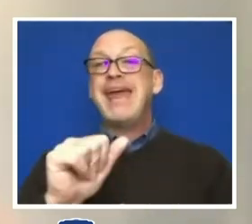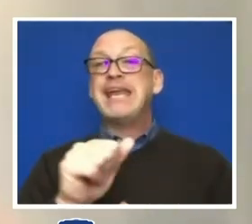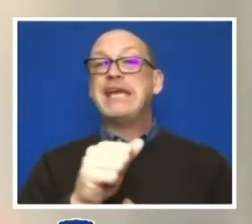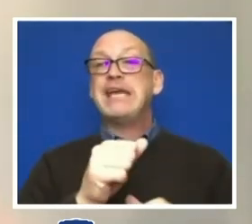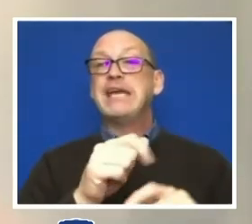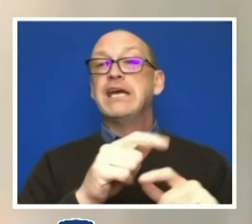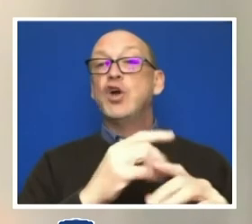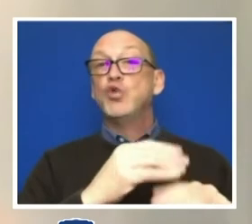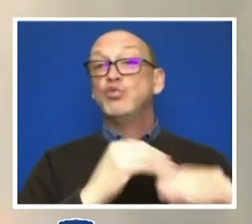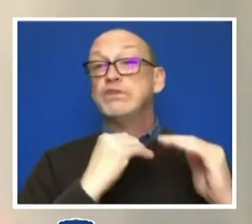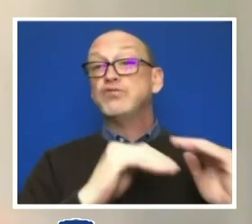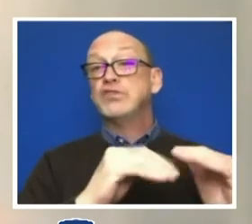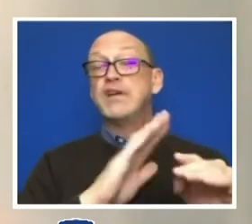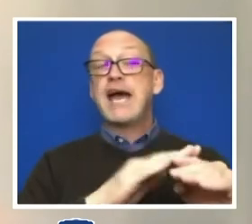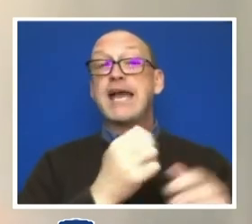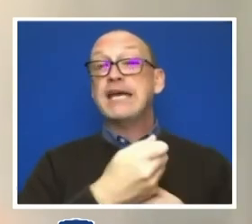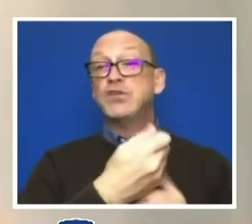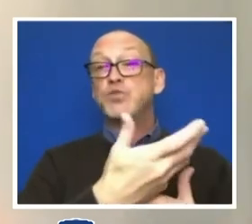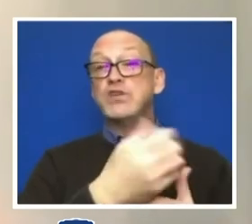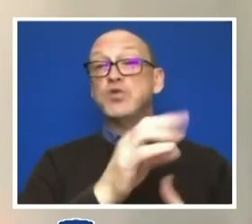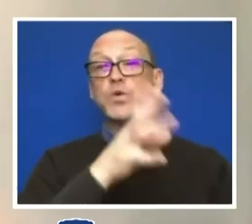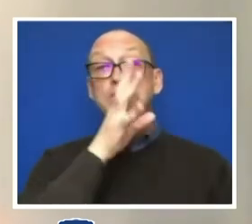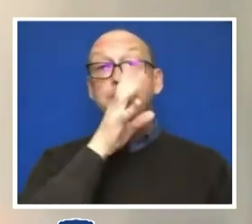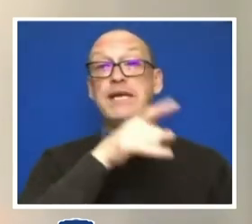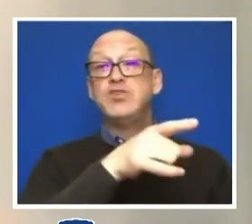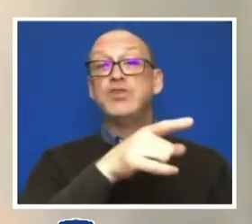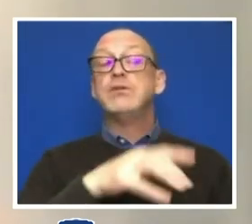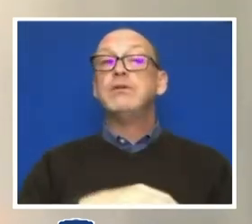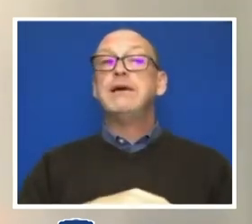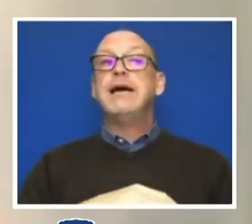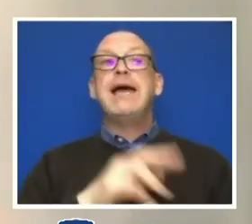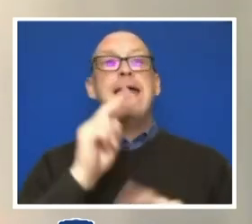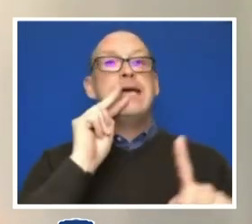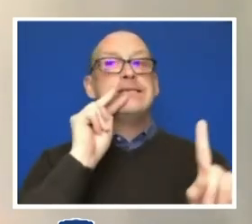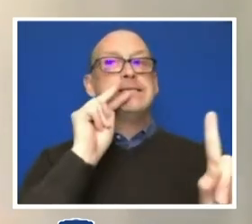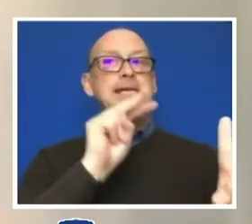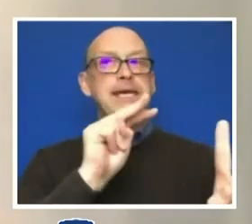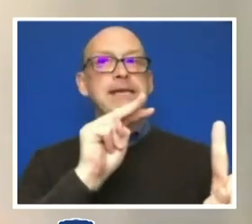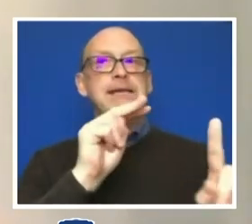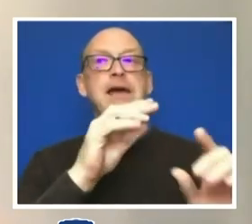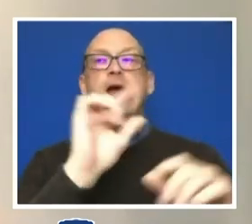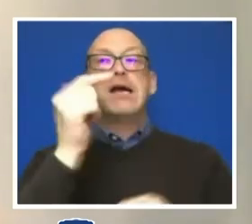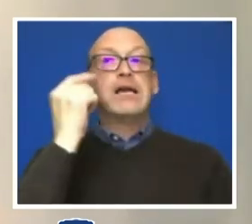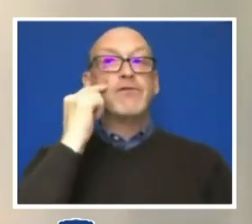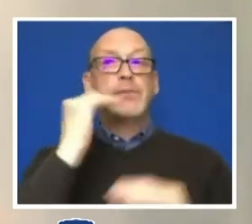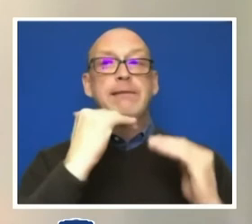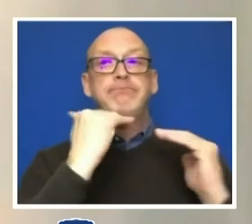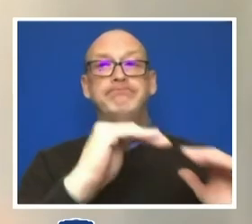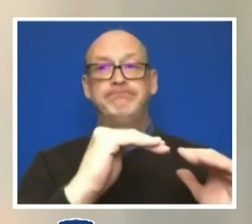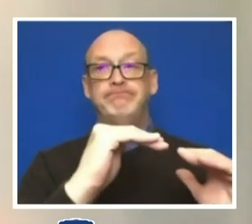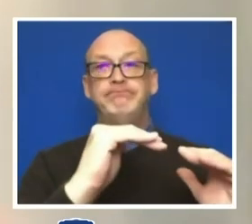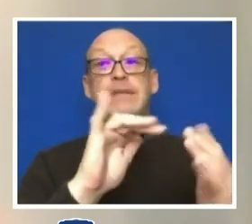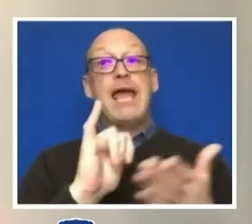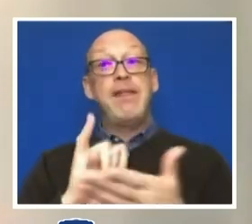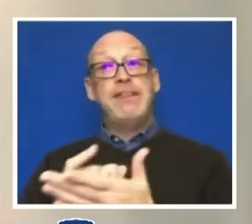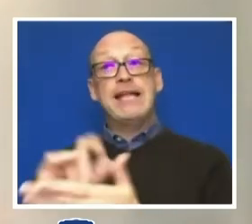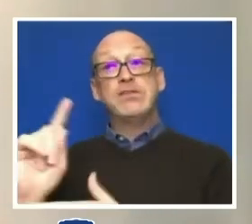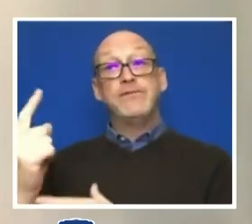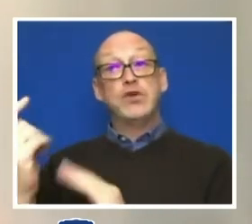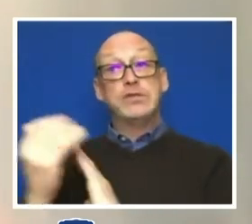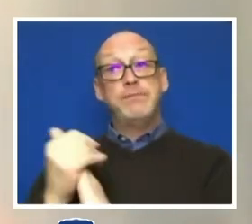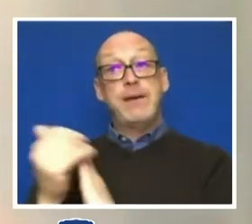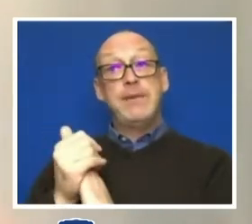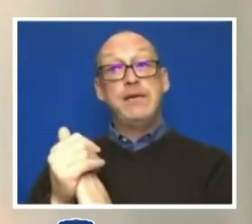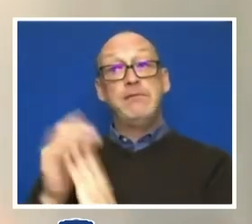expression or speech, it's seen as governmental limitations on speech, which is what the First Amendment is concerned with.